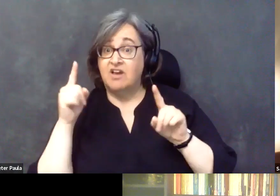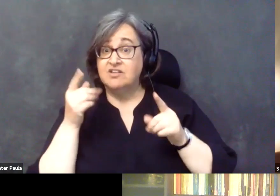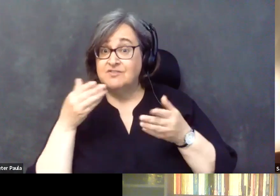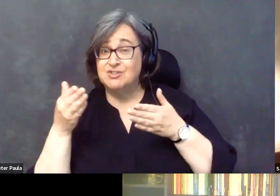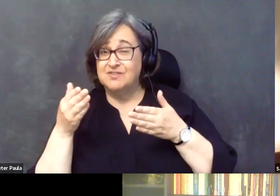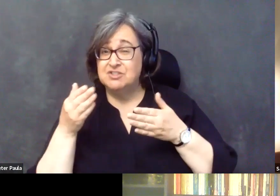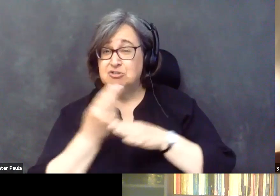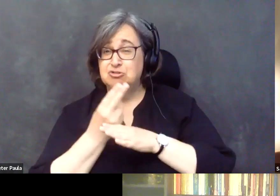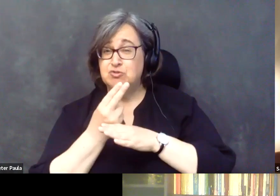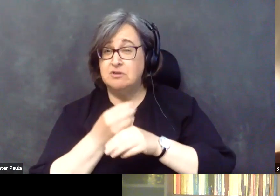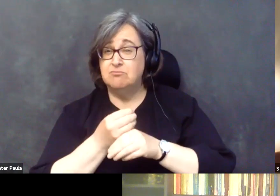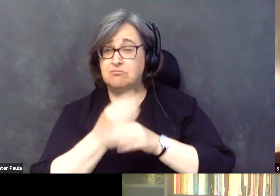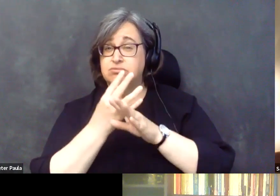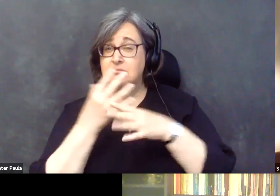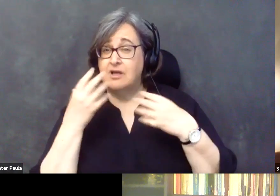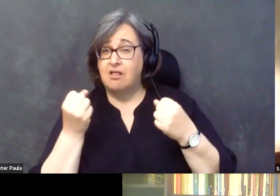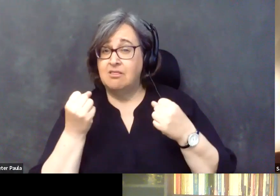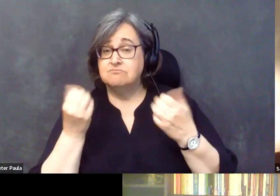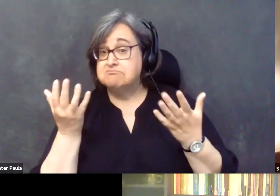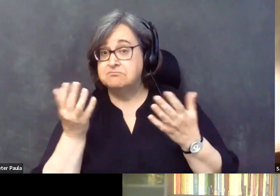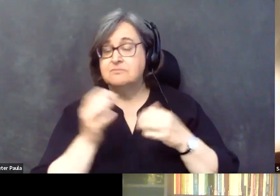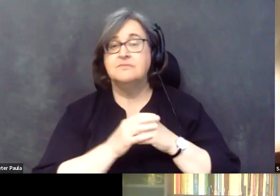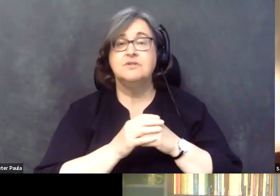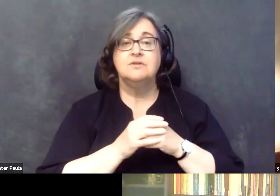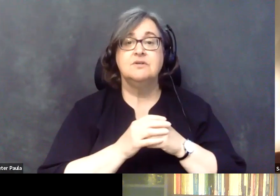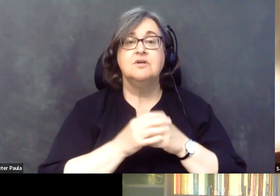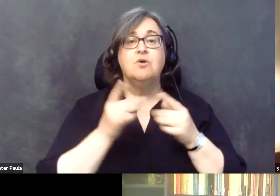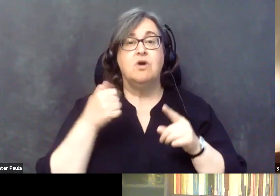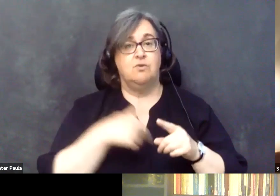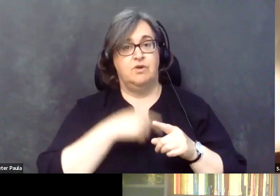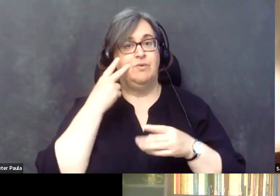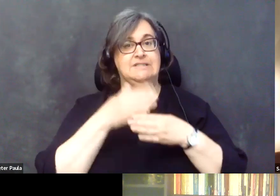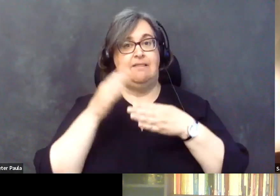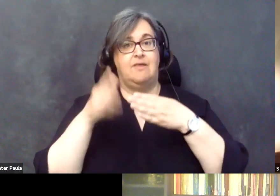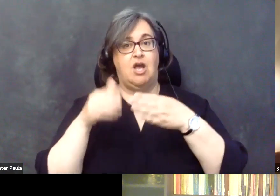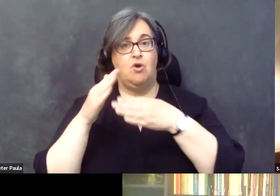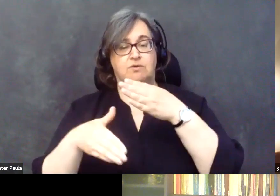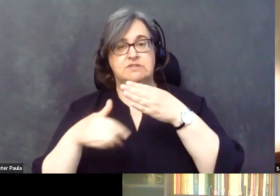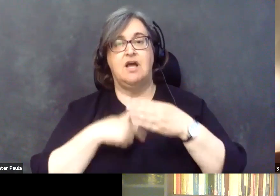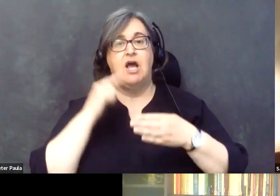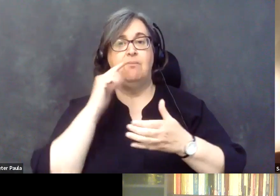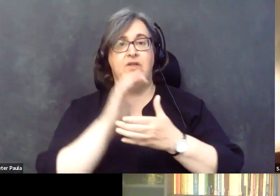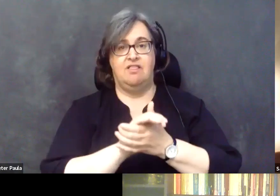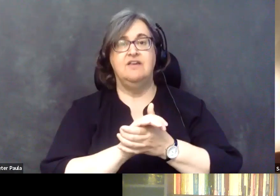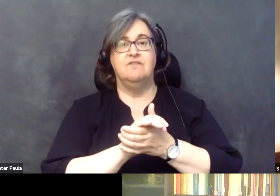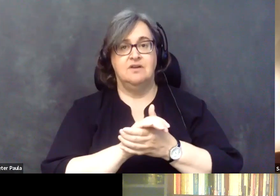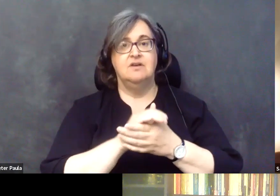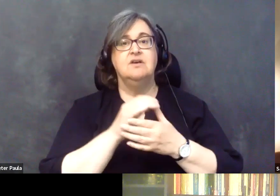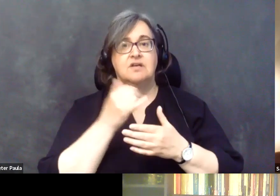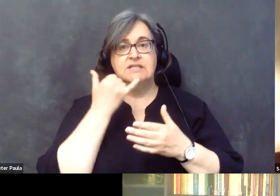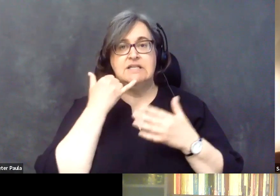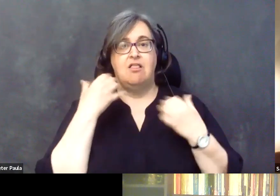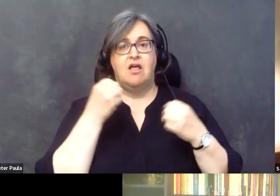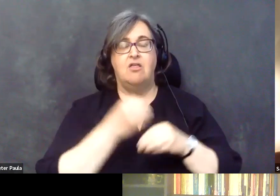and, you know, when they see the outcomes, I believe that telehealth is going to be continuing